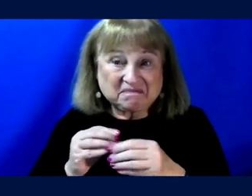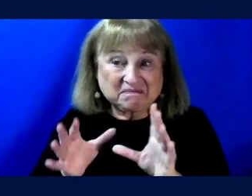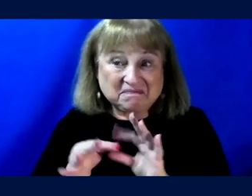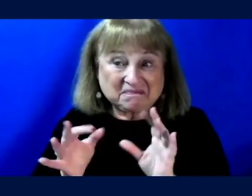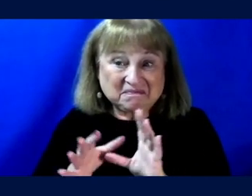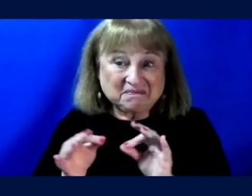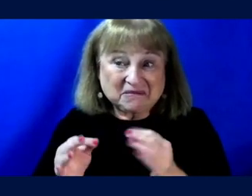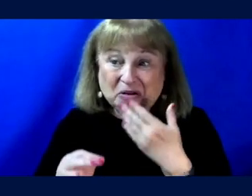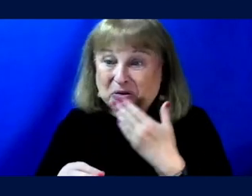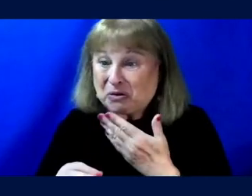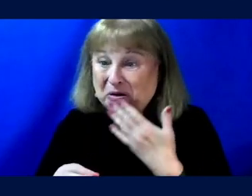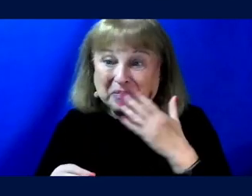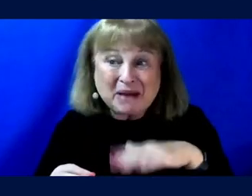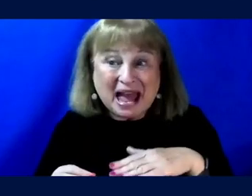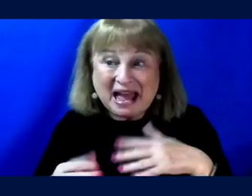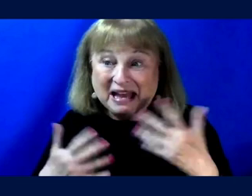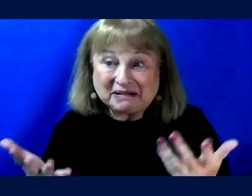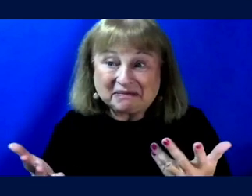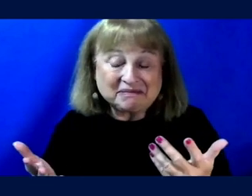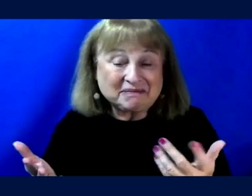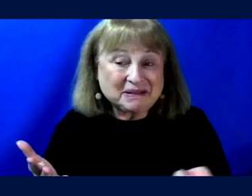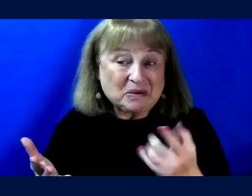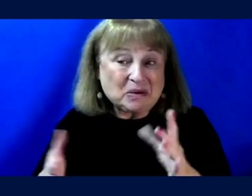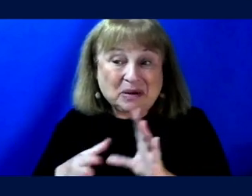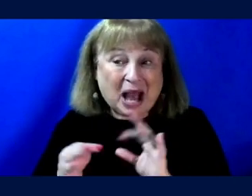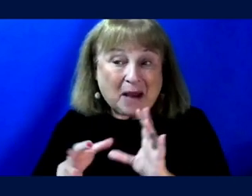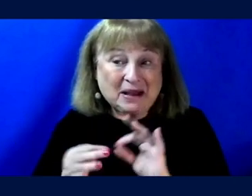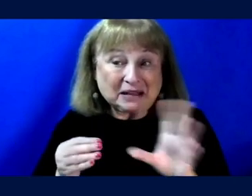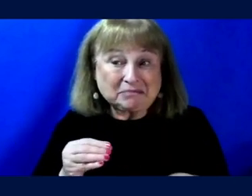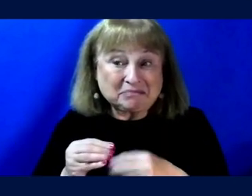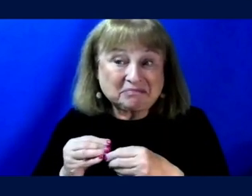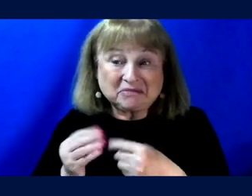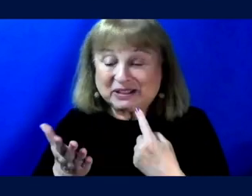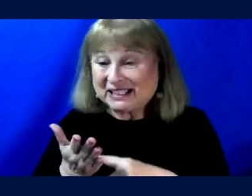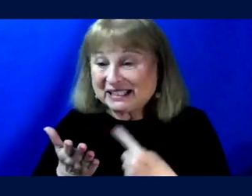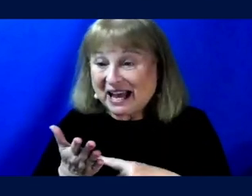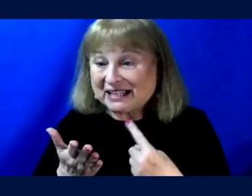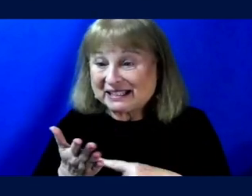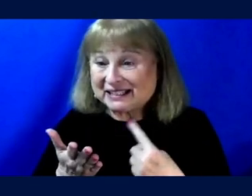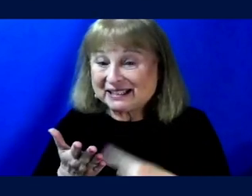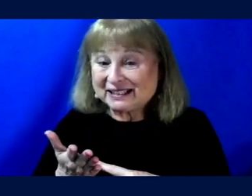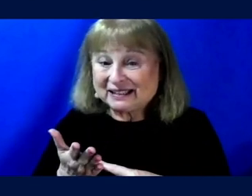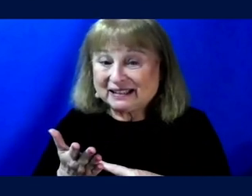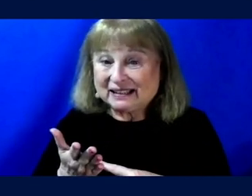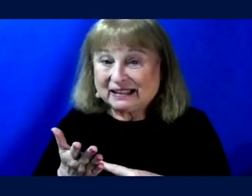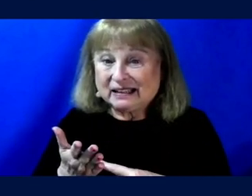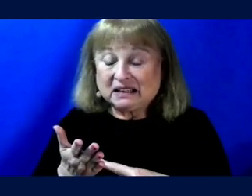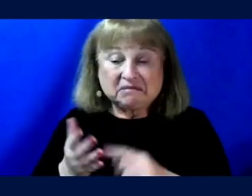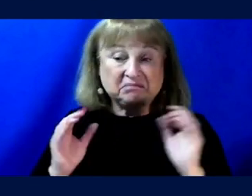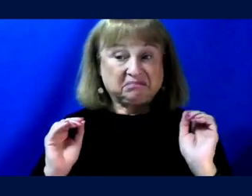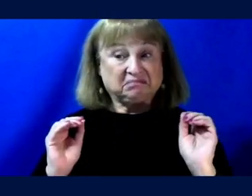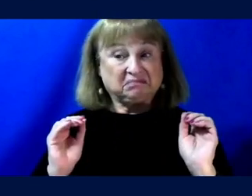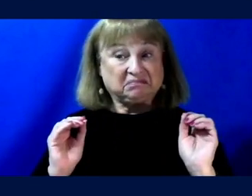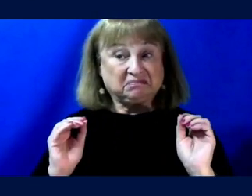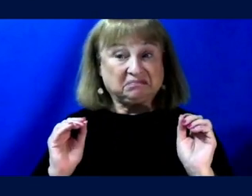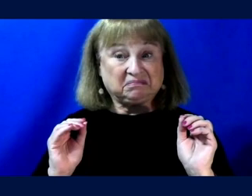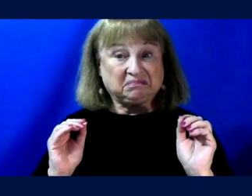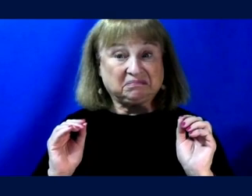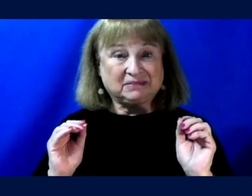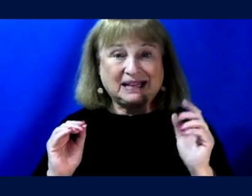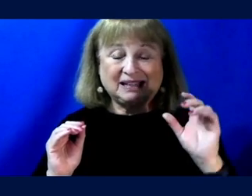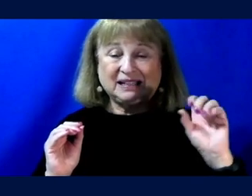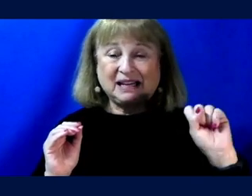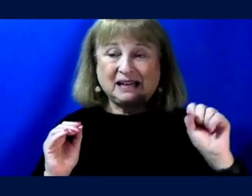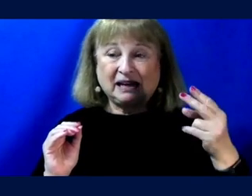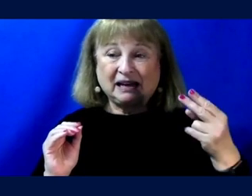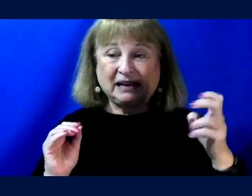bad, uh, something that you would want to comment on or discuss in the absence of anything. I see Shana